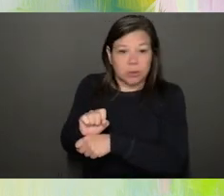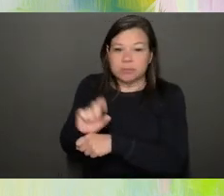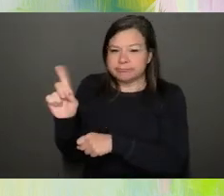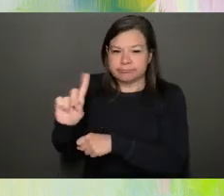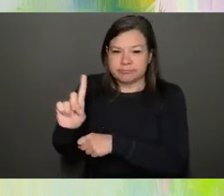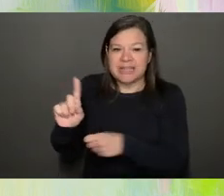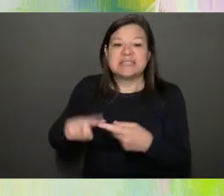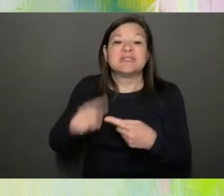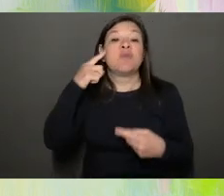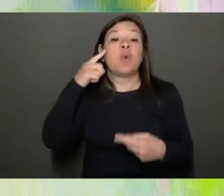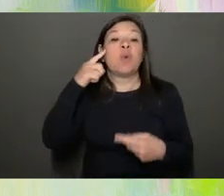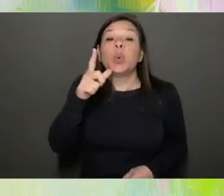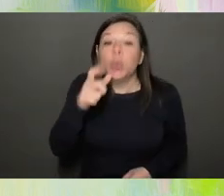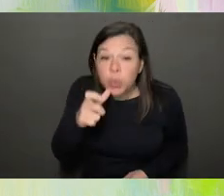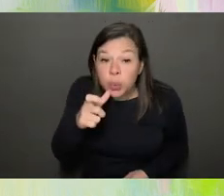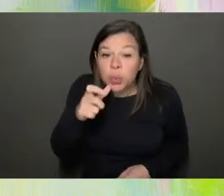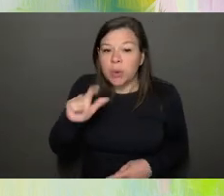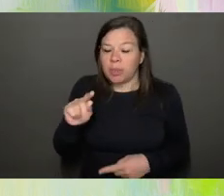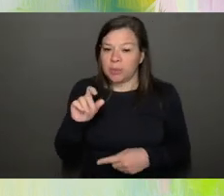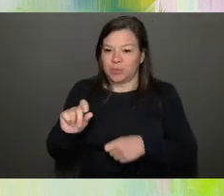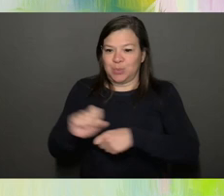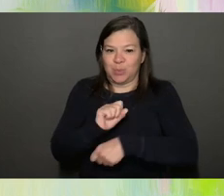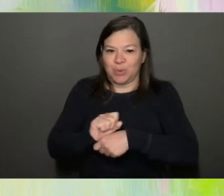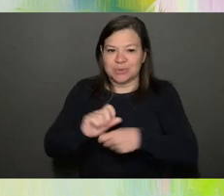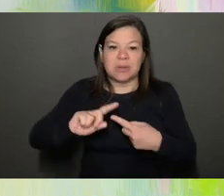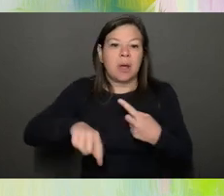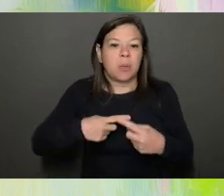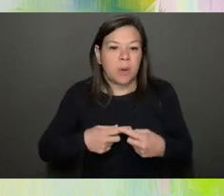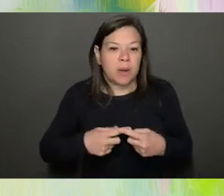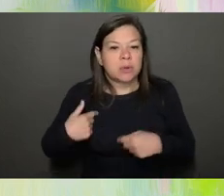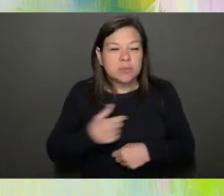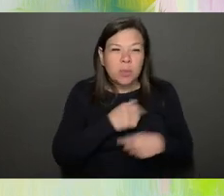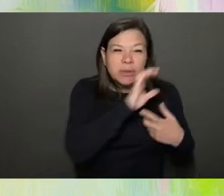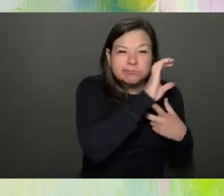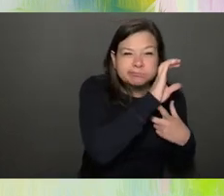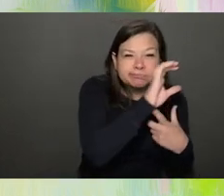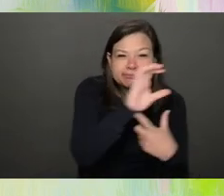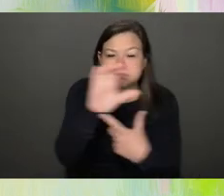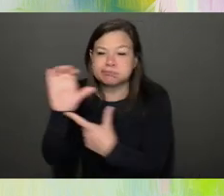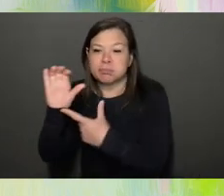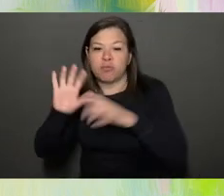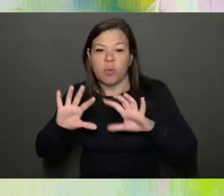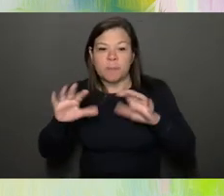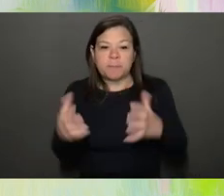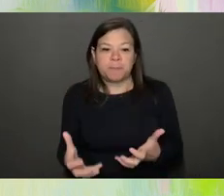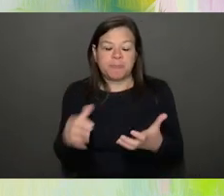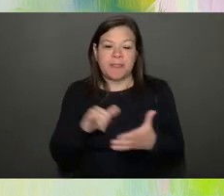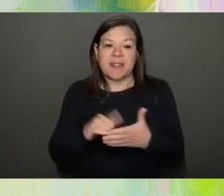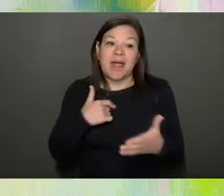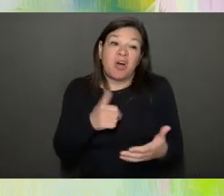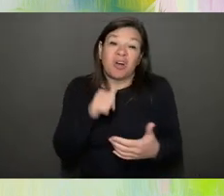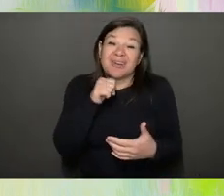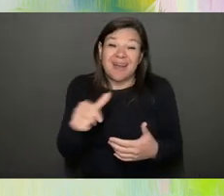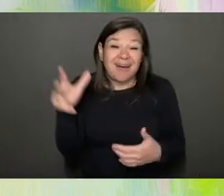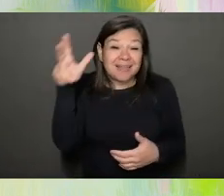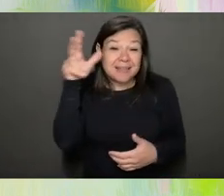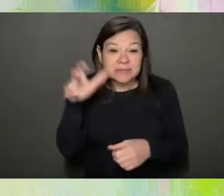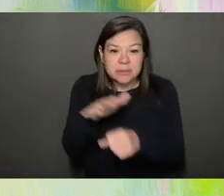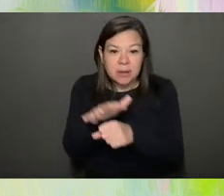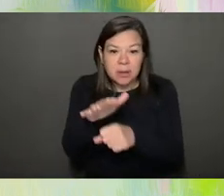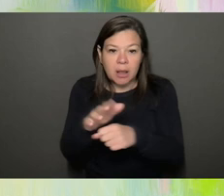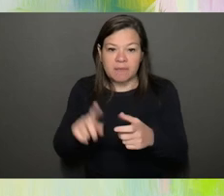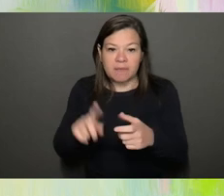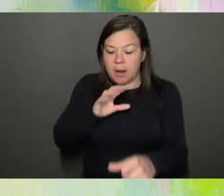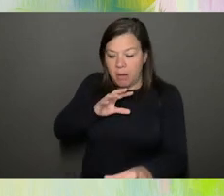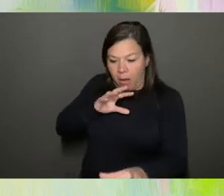we've taken a really deliberate approach to go out and look for populations that are probably not listened to enough and not engaged enough in the